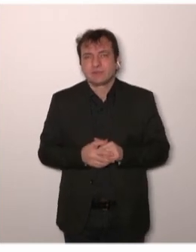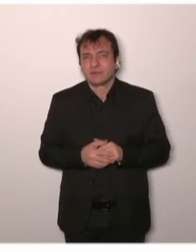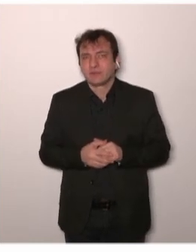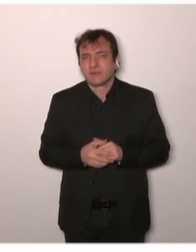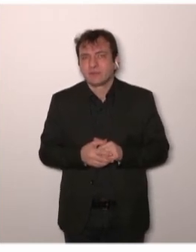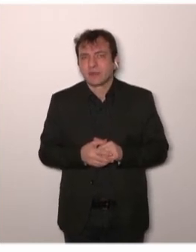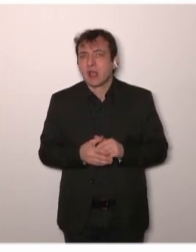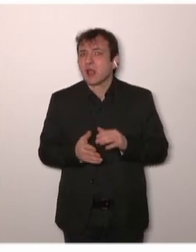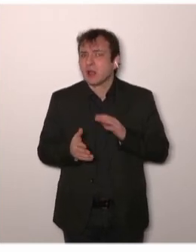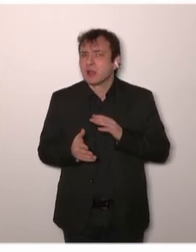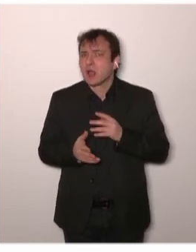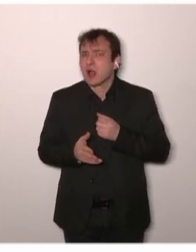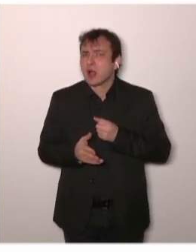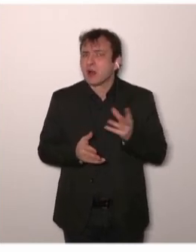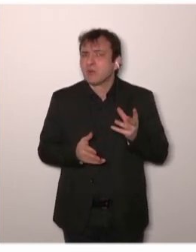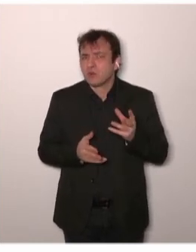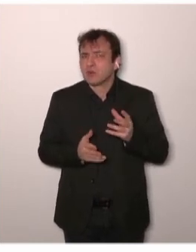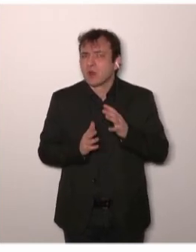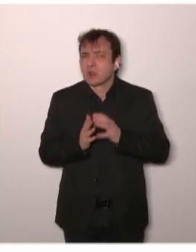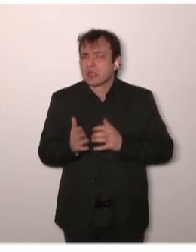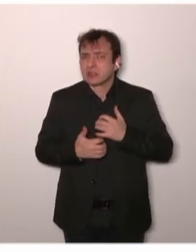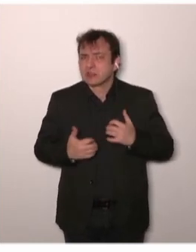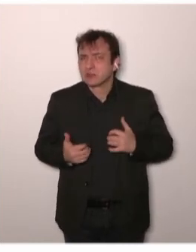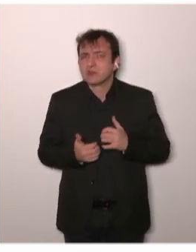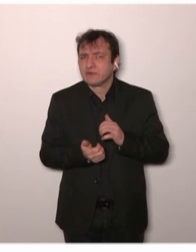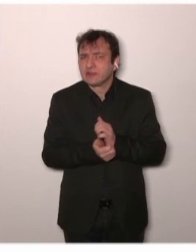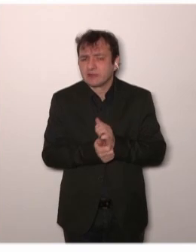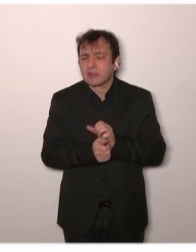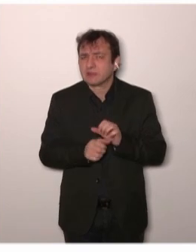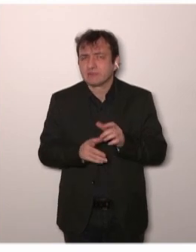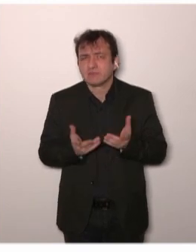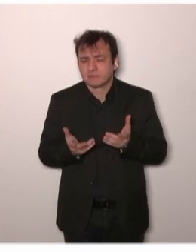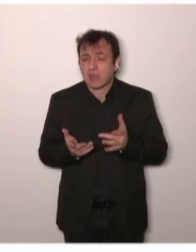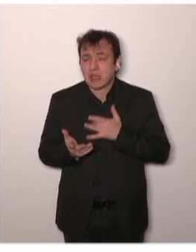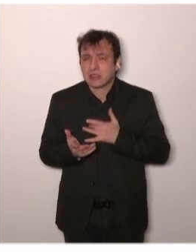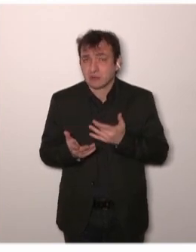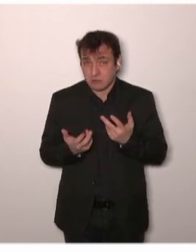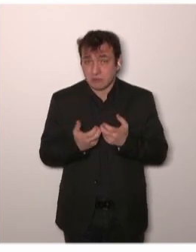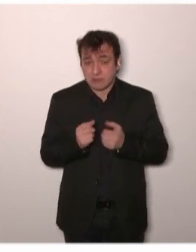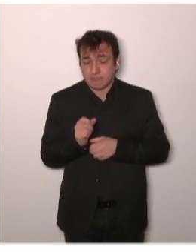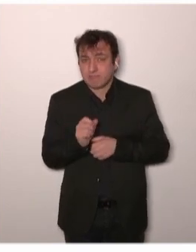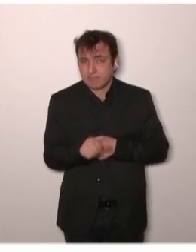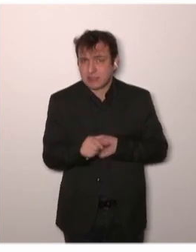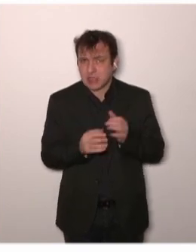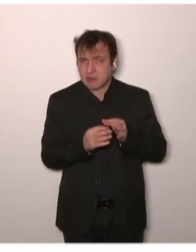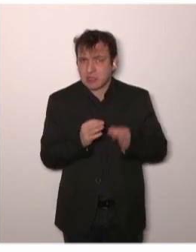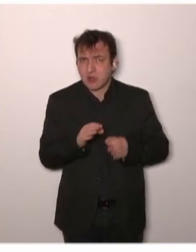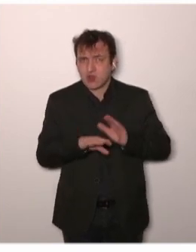last year, there was this publication that looked two years after the communication of the clinical trial,